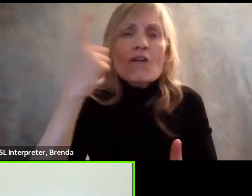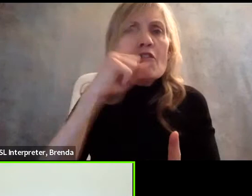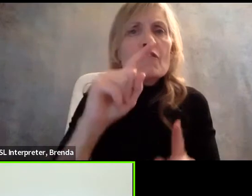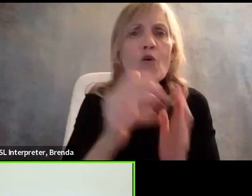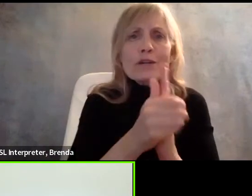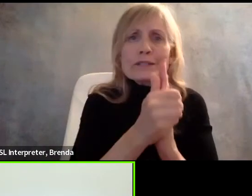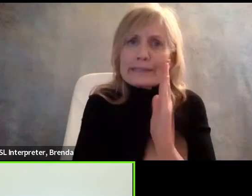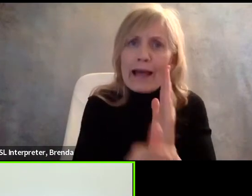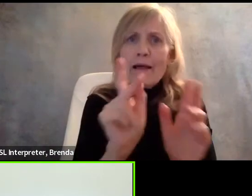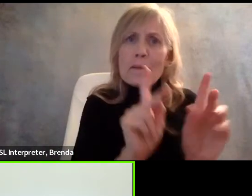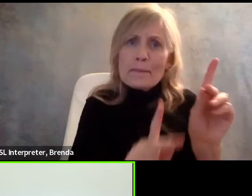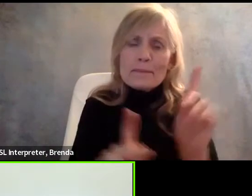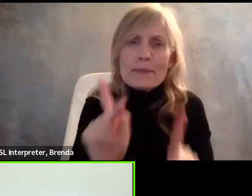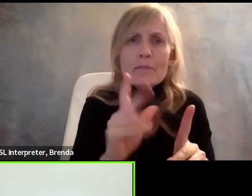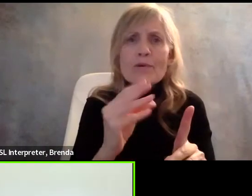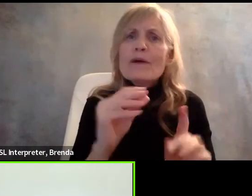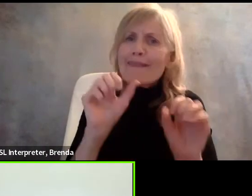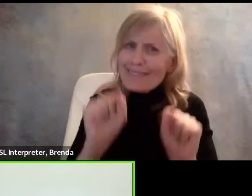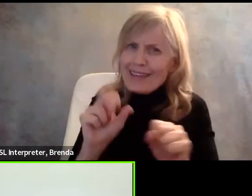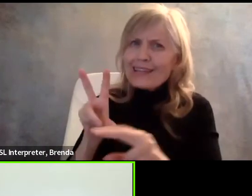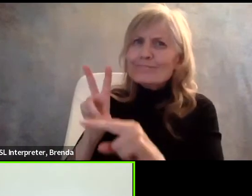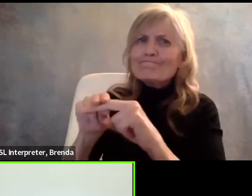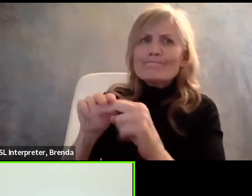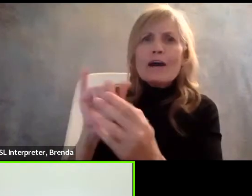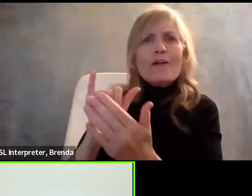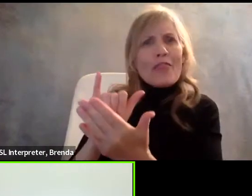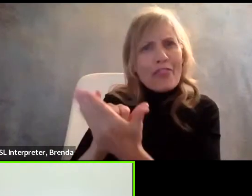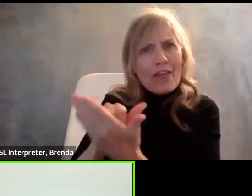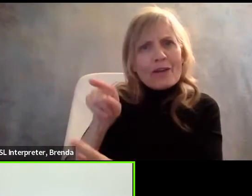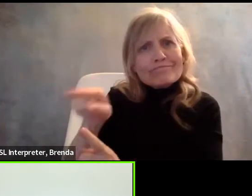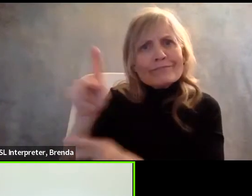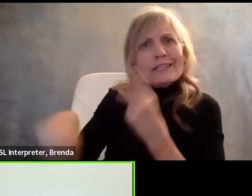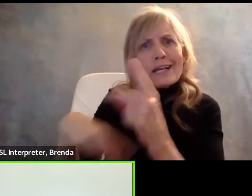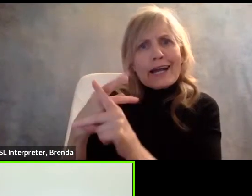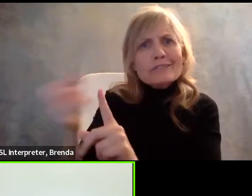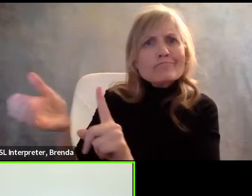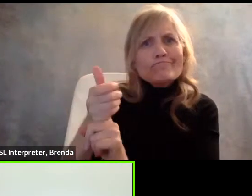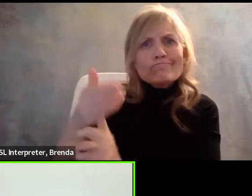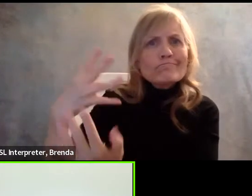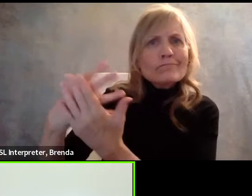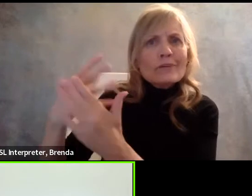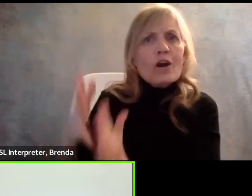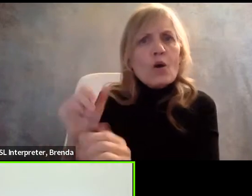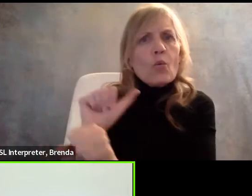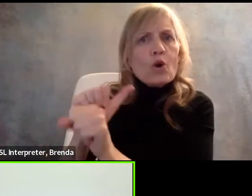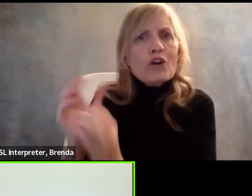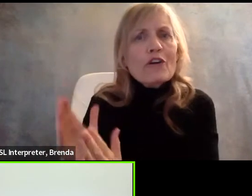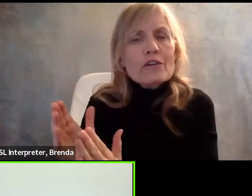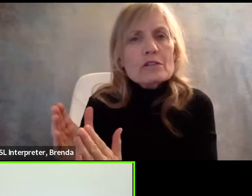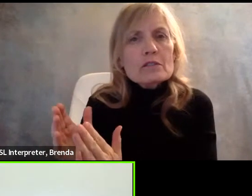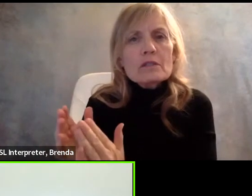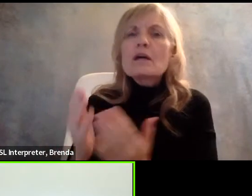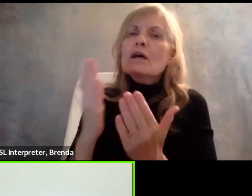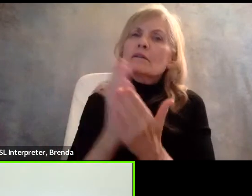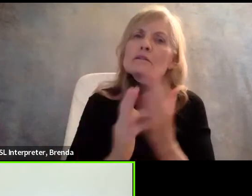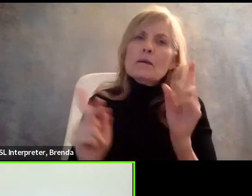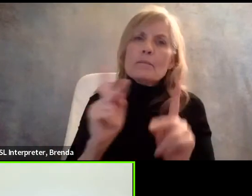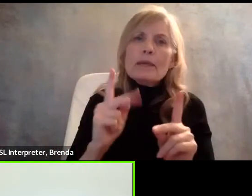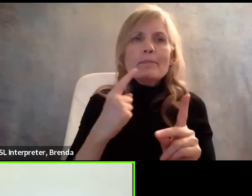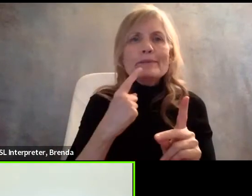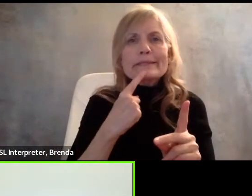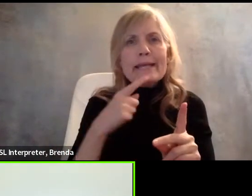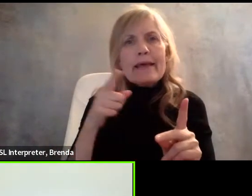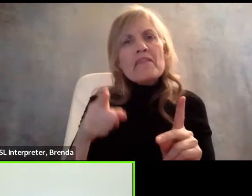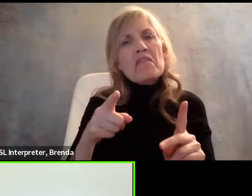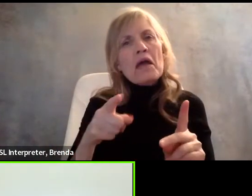um, workforce. What we have heard from some employers is that during the pandemic, they relaxed their